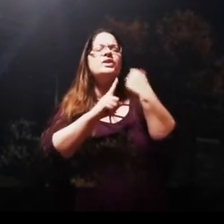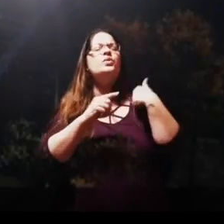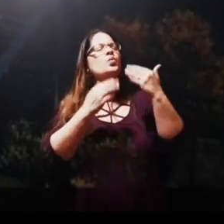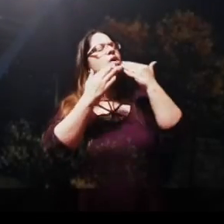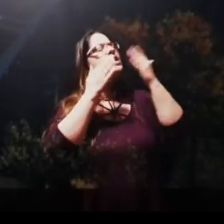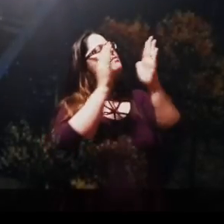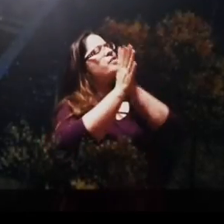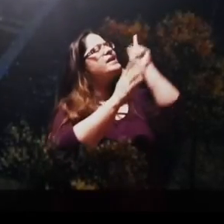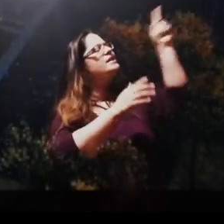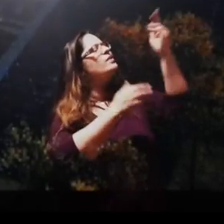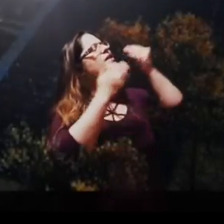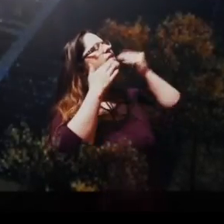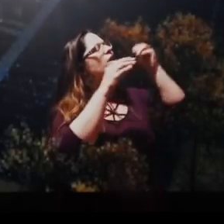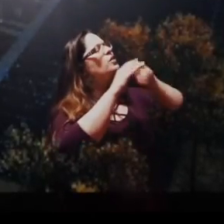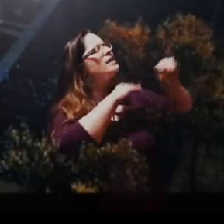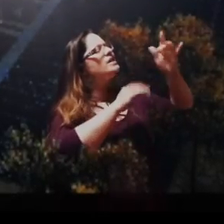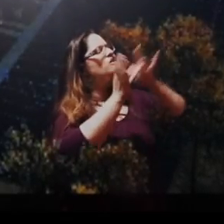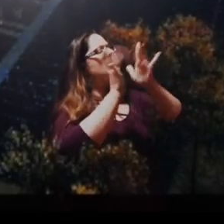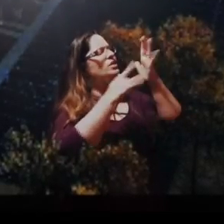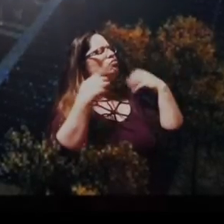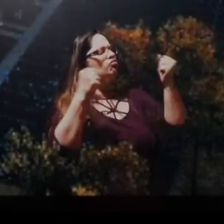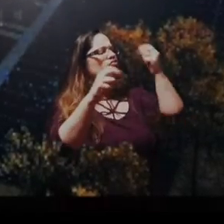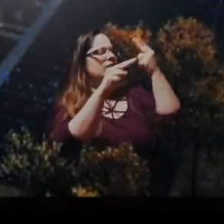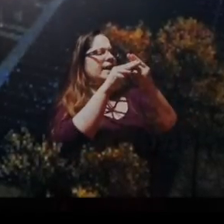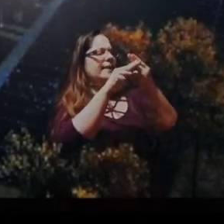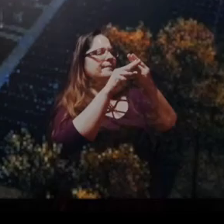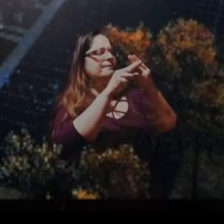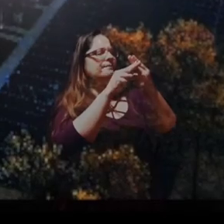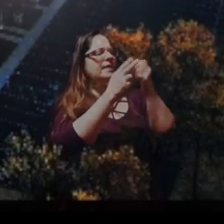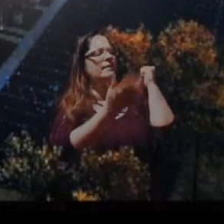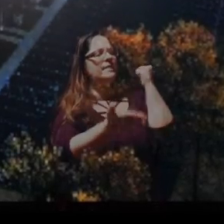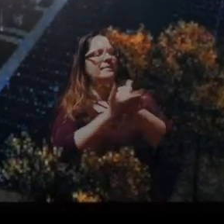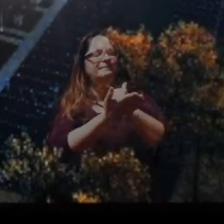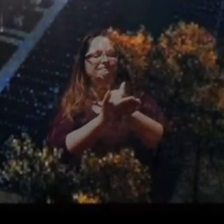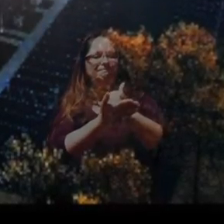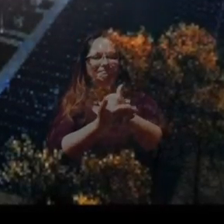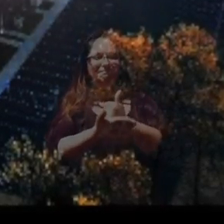you we praise you we thank you in the strong name of Jesus Christ amen